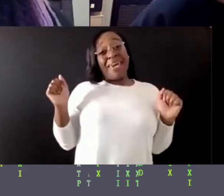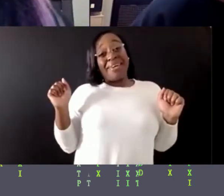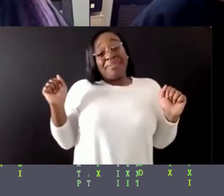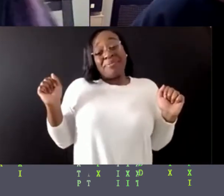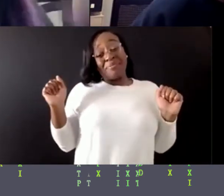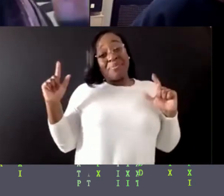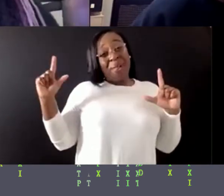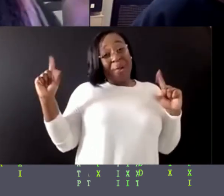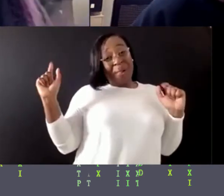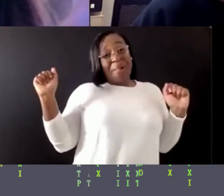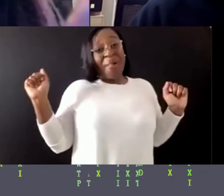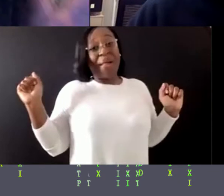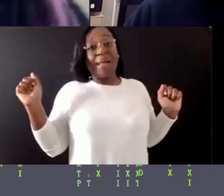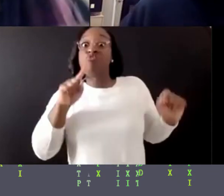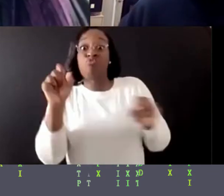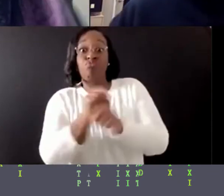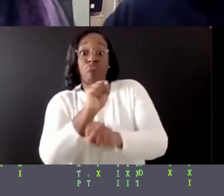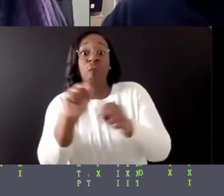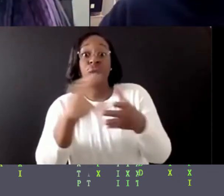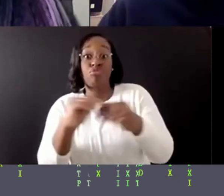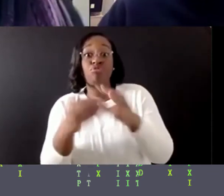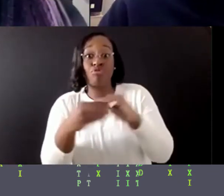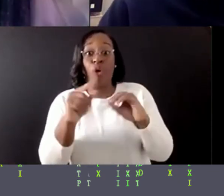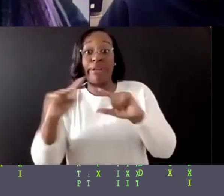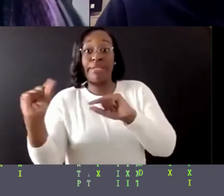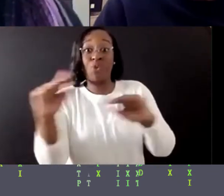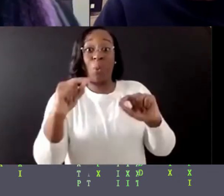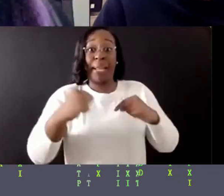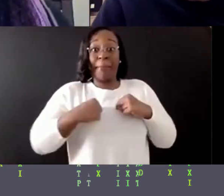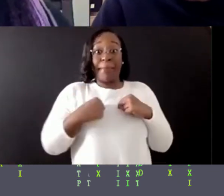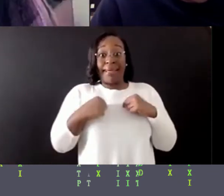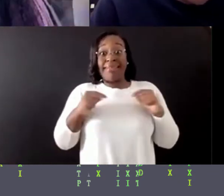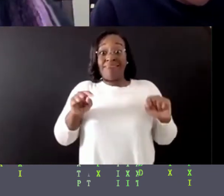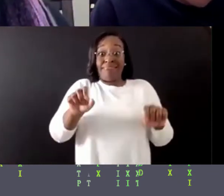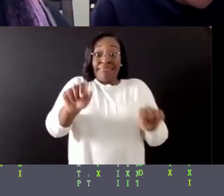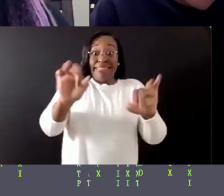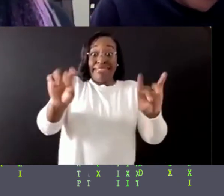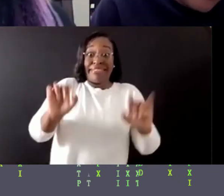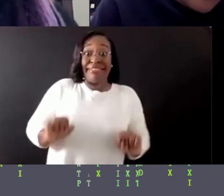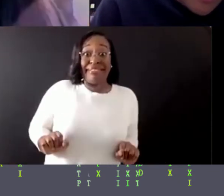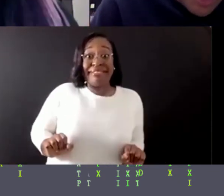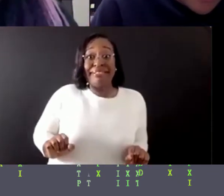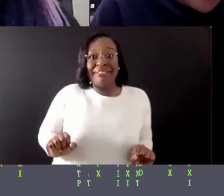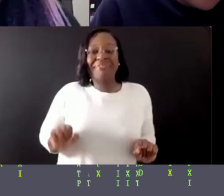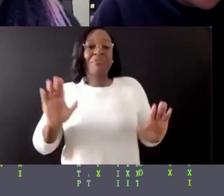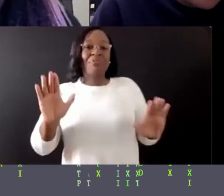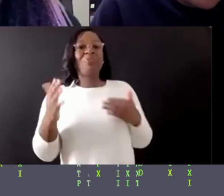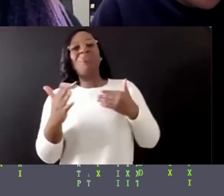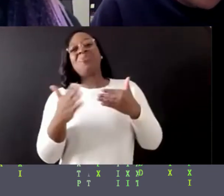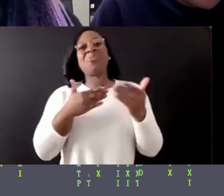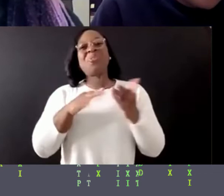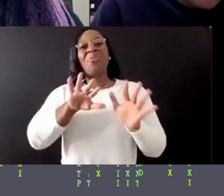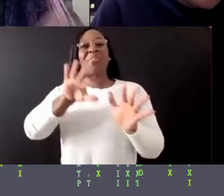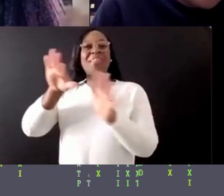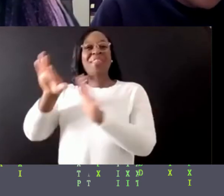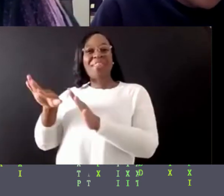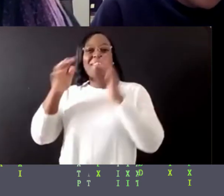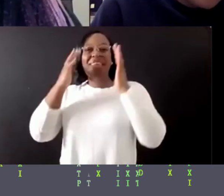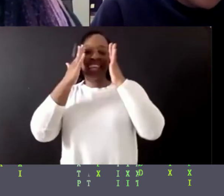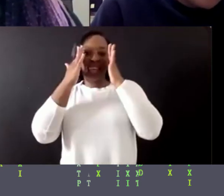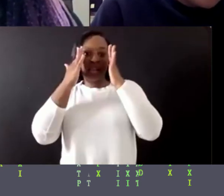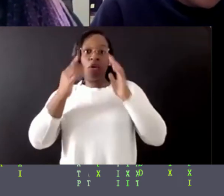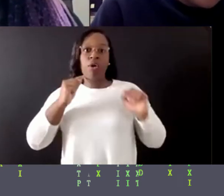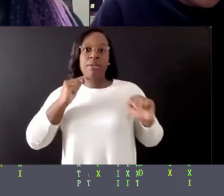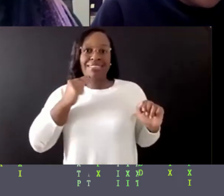So that's a true story. it's a true story. So with that being said, with all of that being said, right? On a